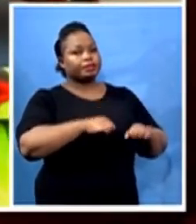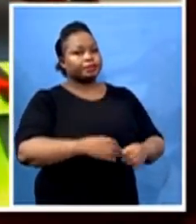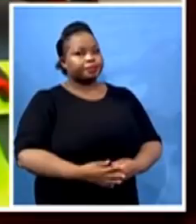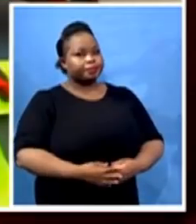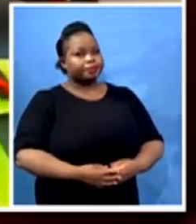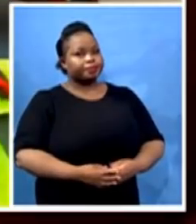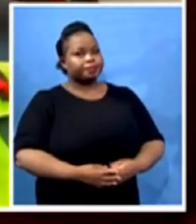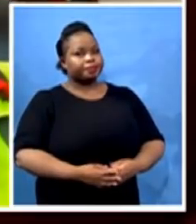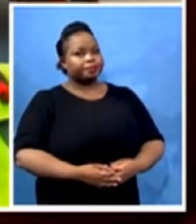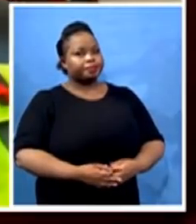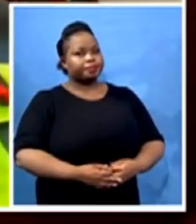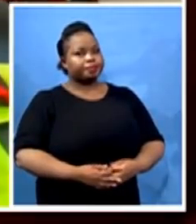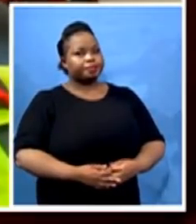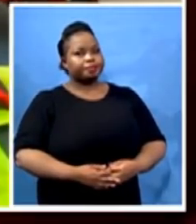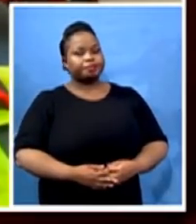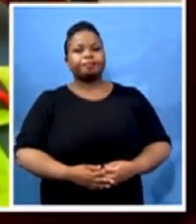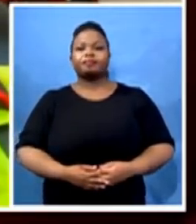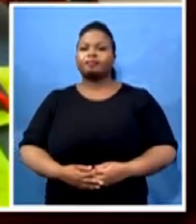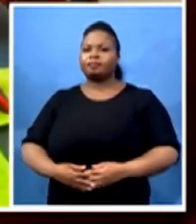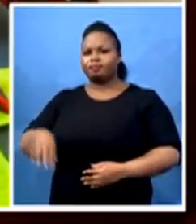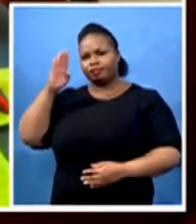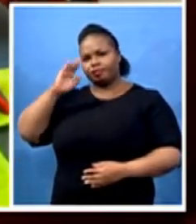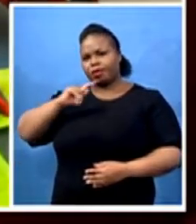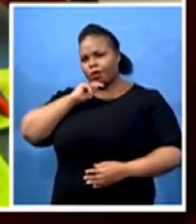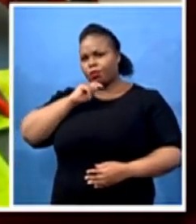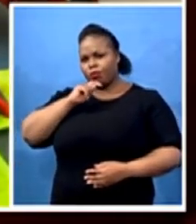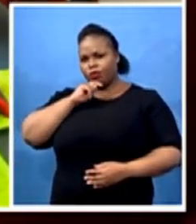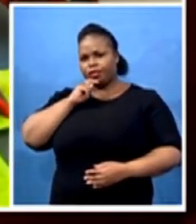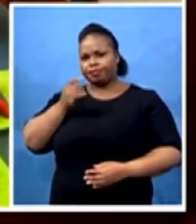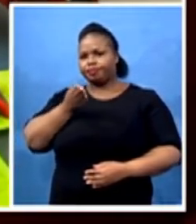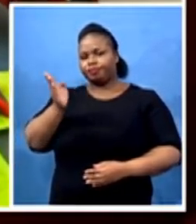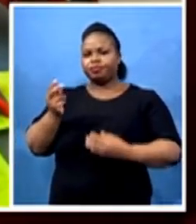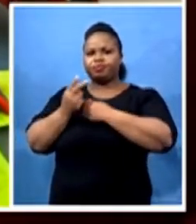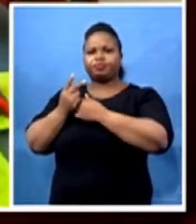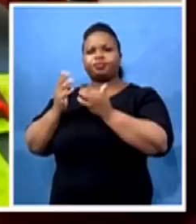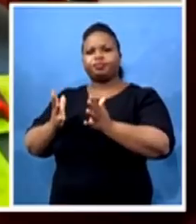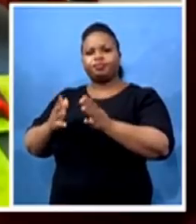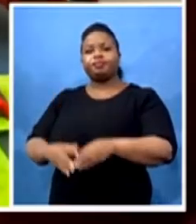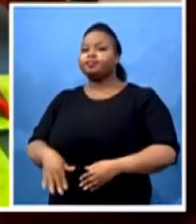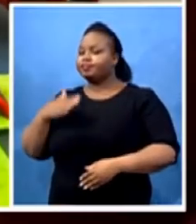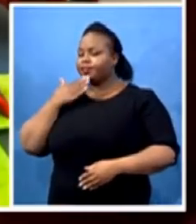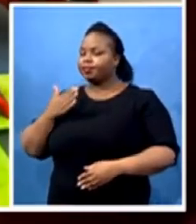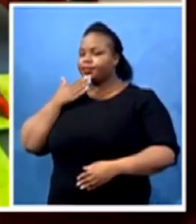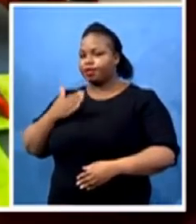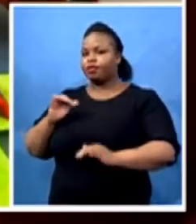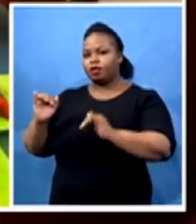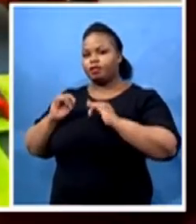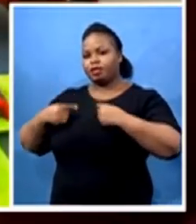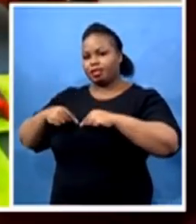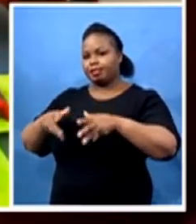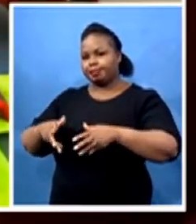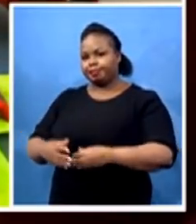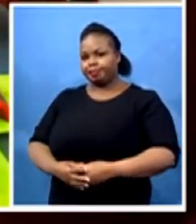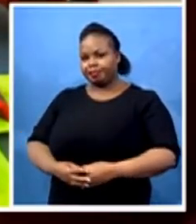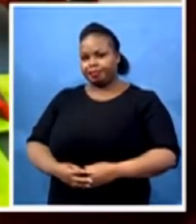Morning and morning to your viewers out there and thank you for inviting us. So we're talking about community